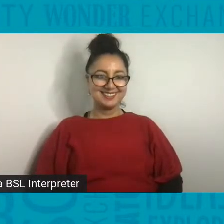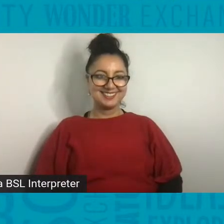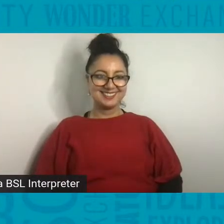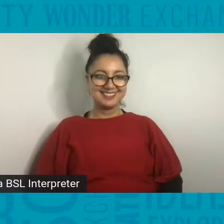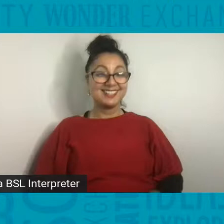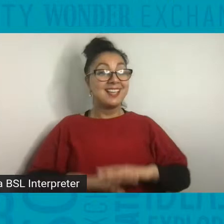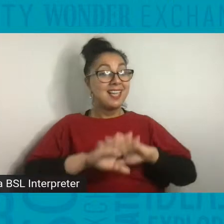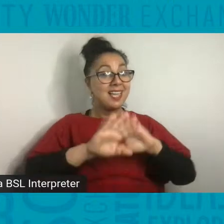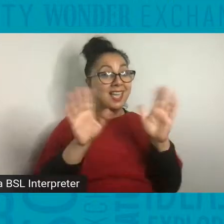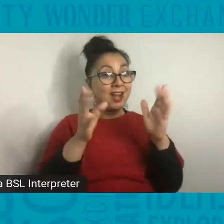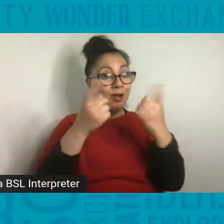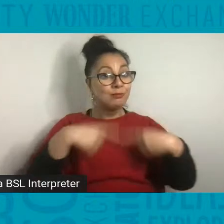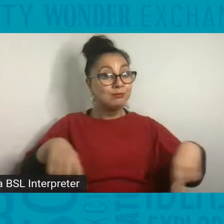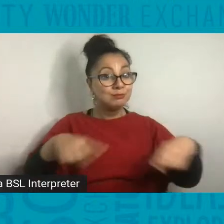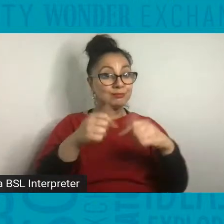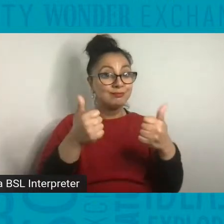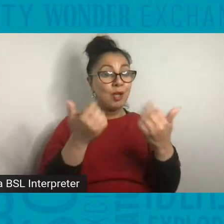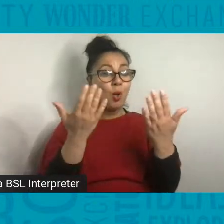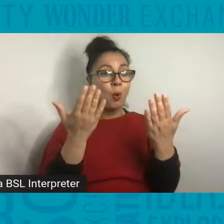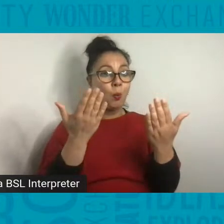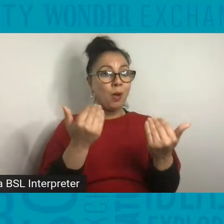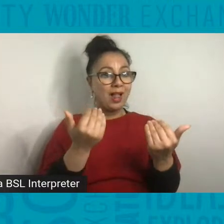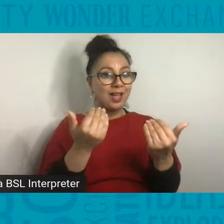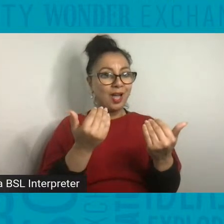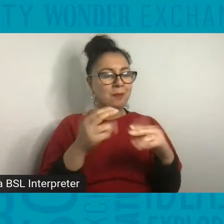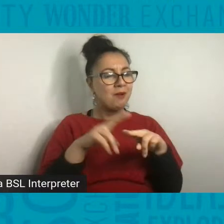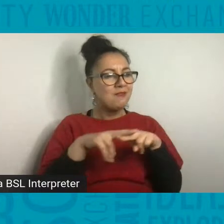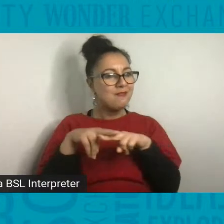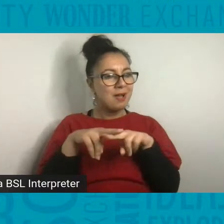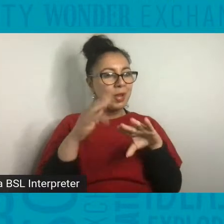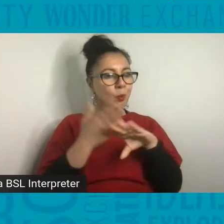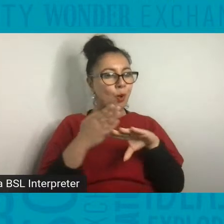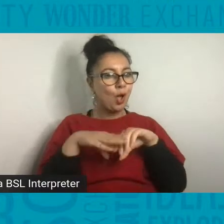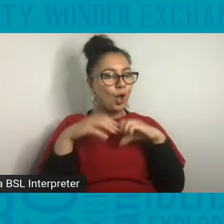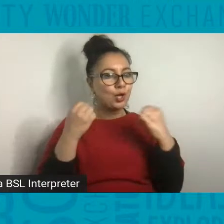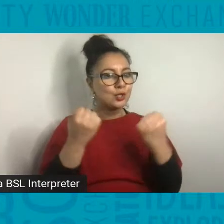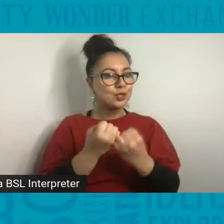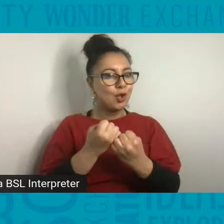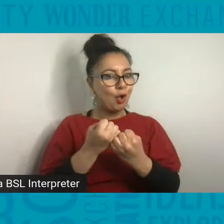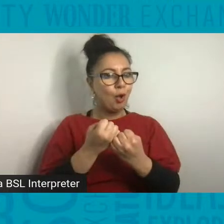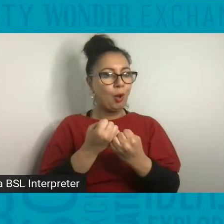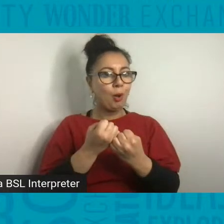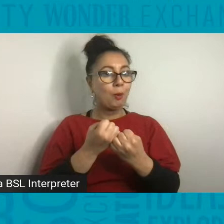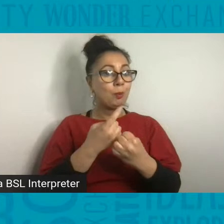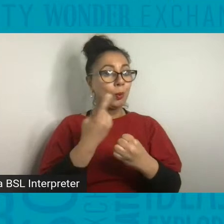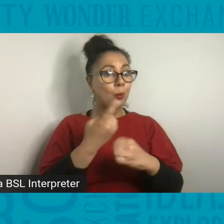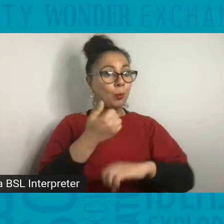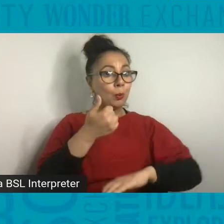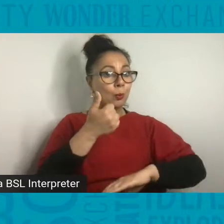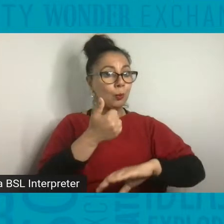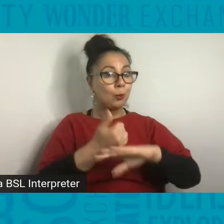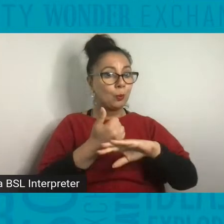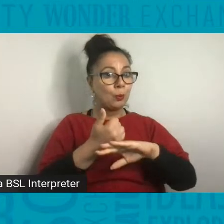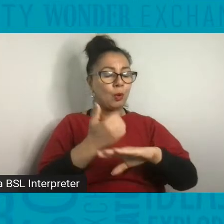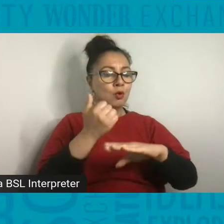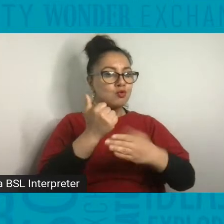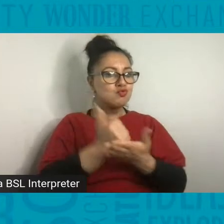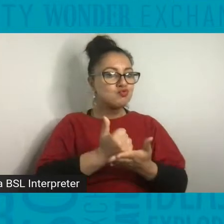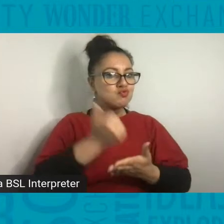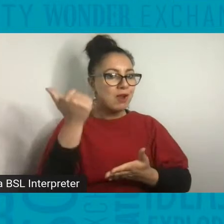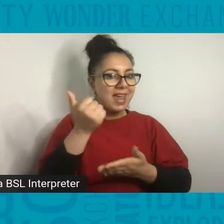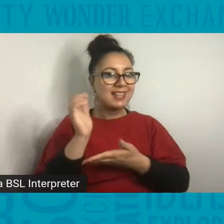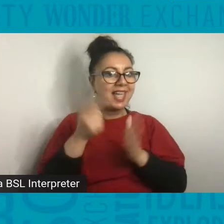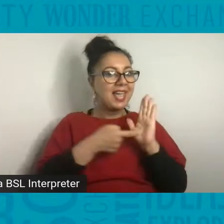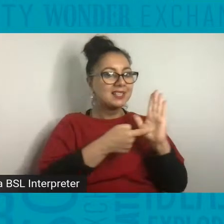Hello everyone and welcome to this family workshop brought to you by the Great Exhibition Road Festival.